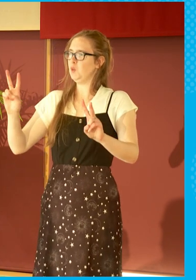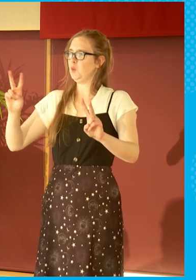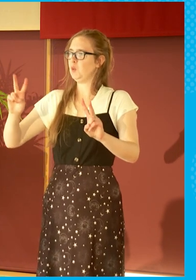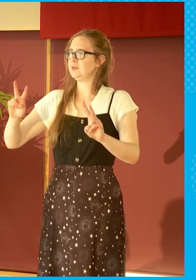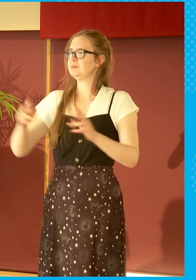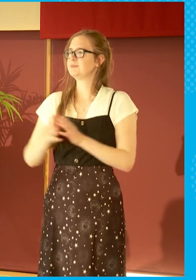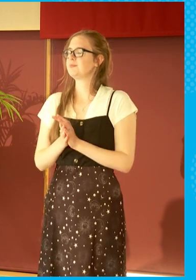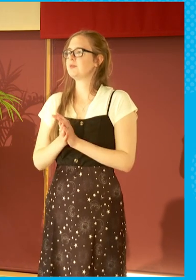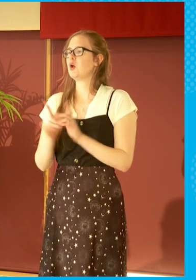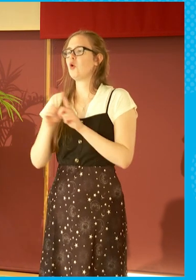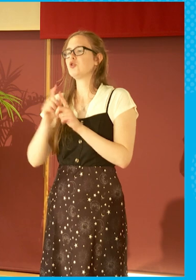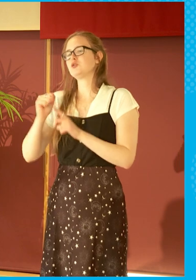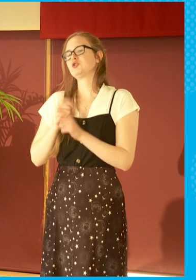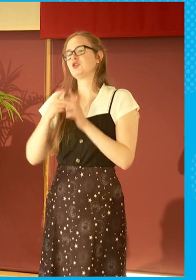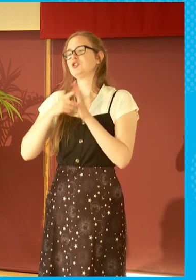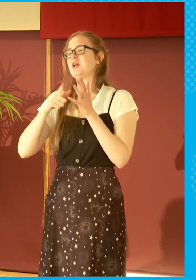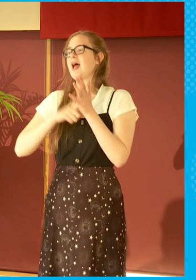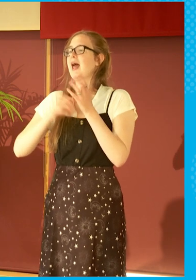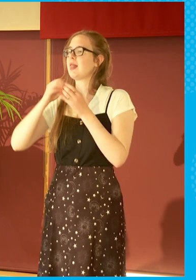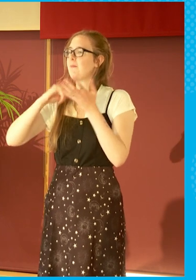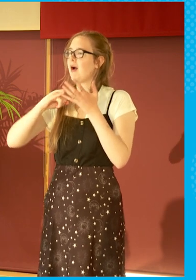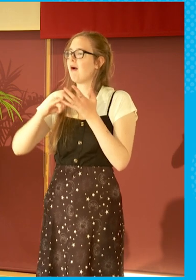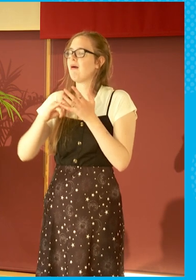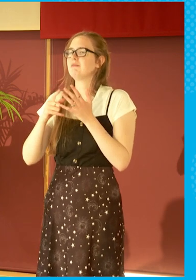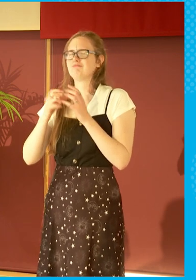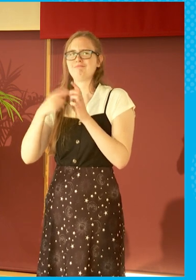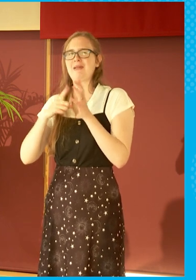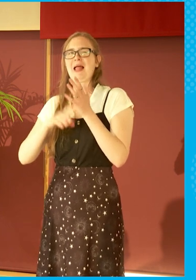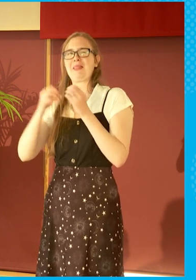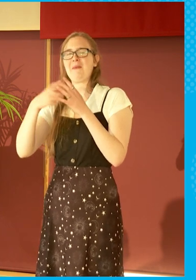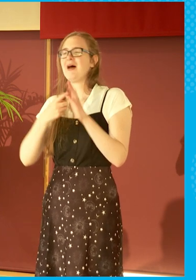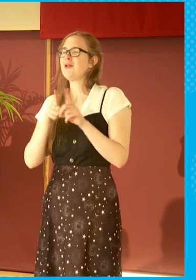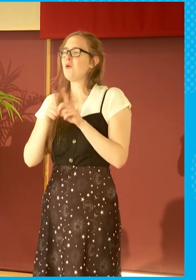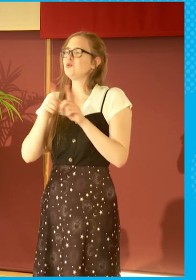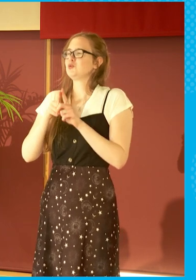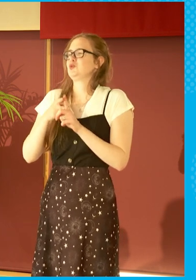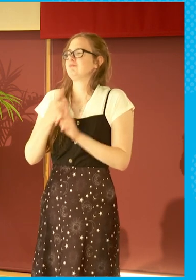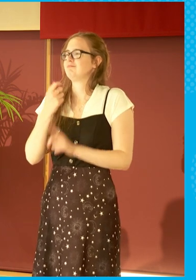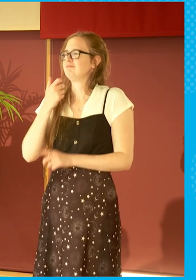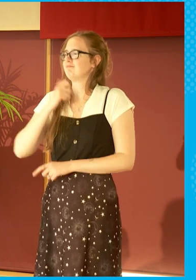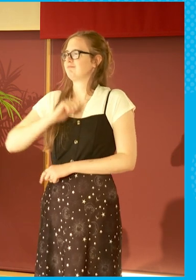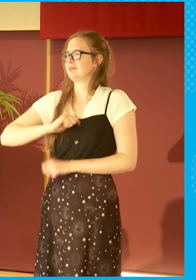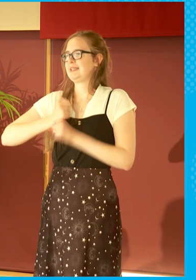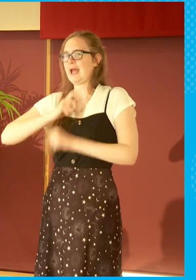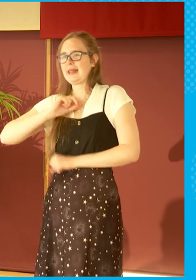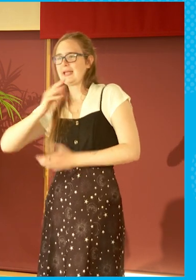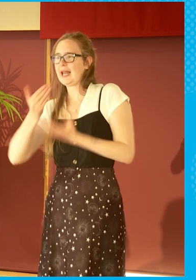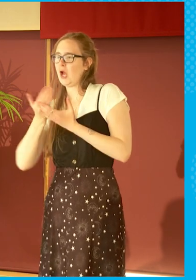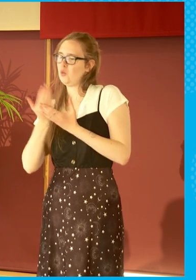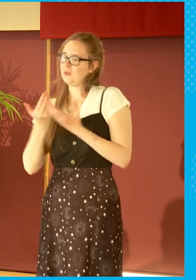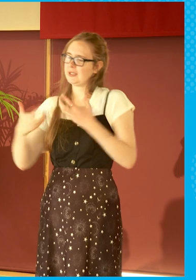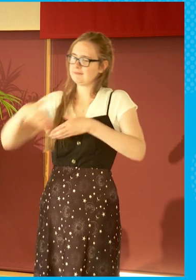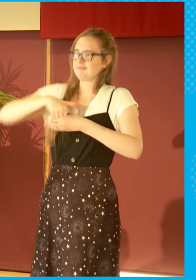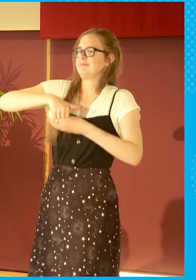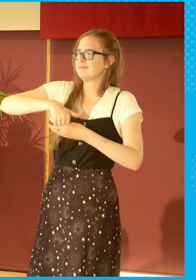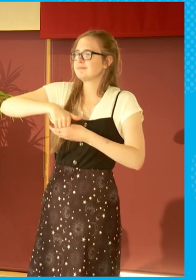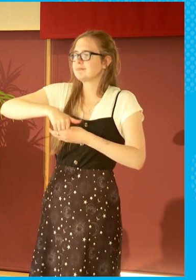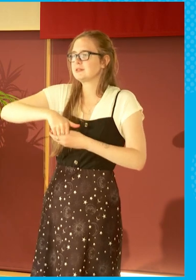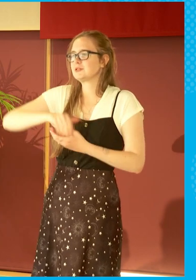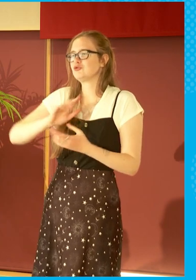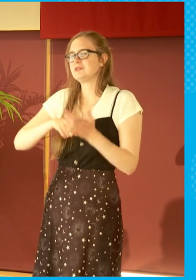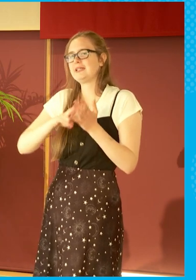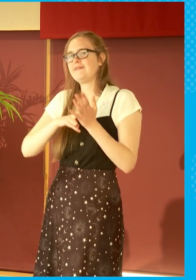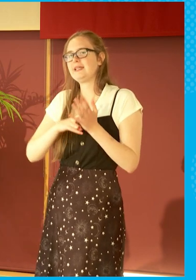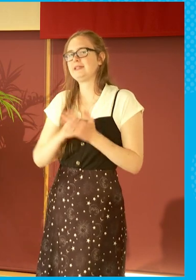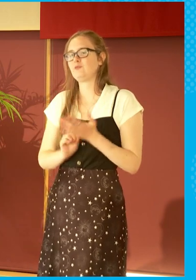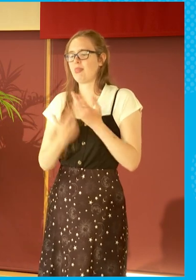Alapa and the Commission of Gaelic and Scots language and other programmes and what difference that makes to what you see as the cultural